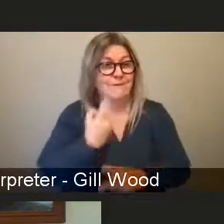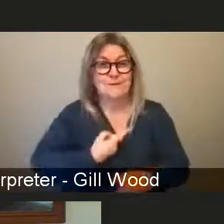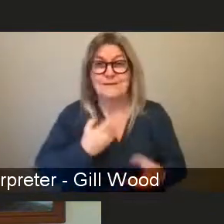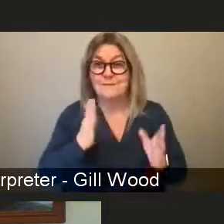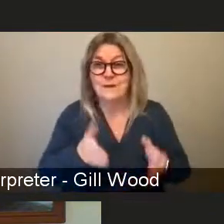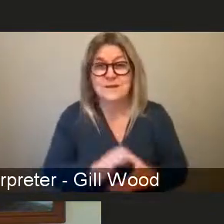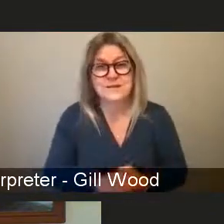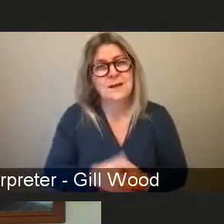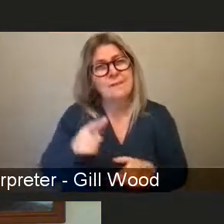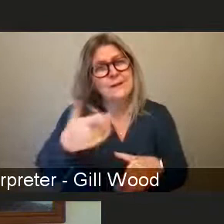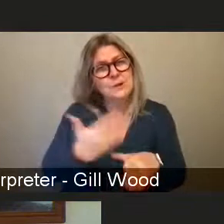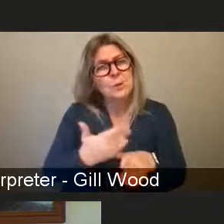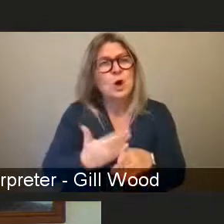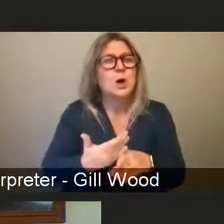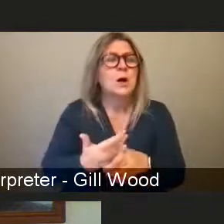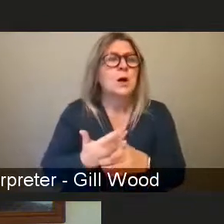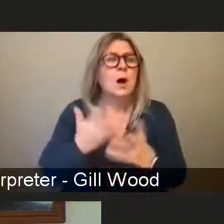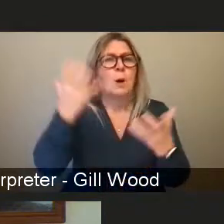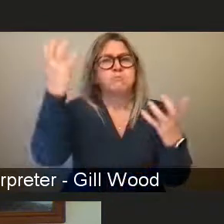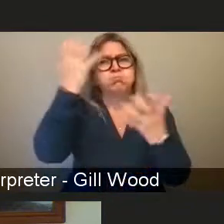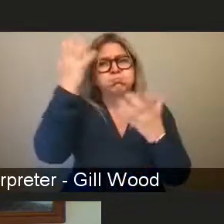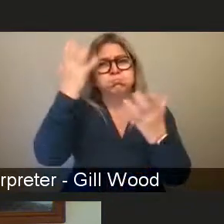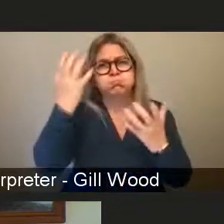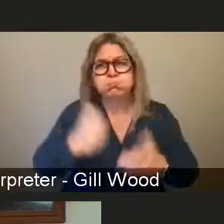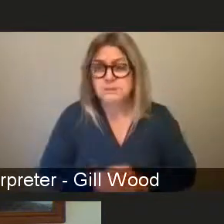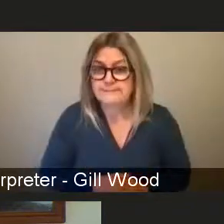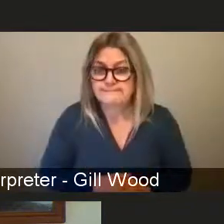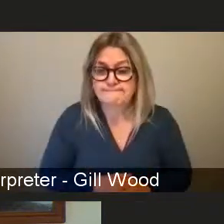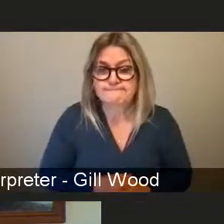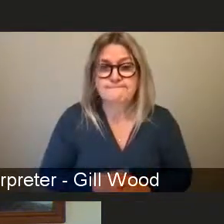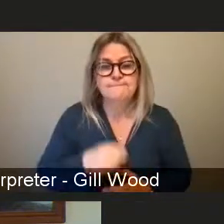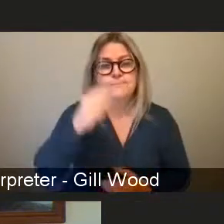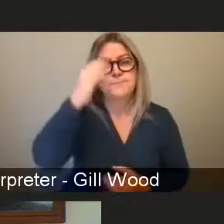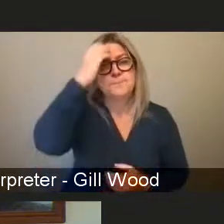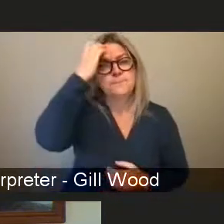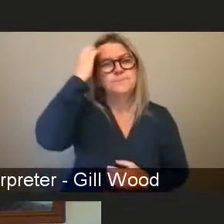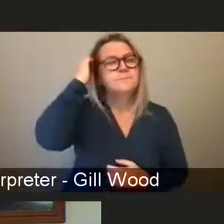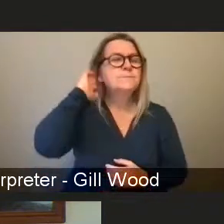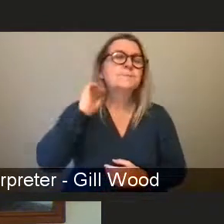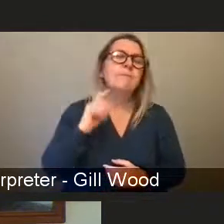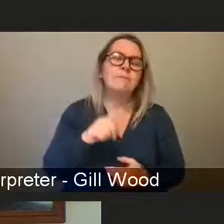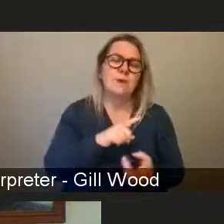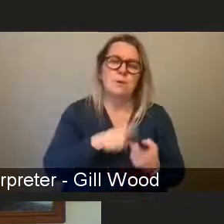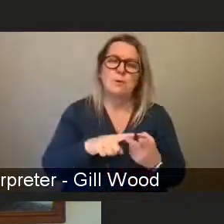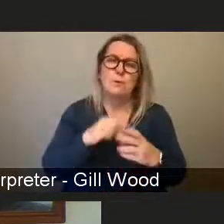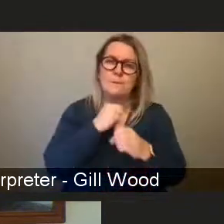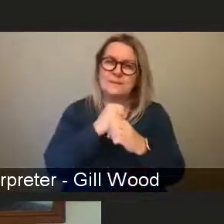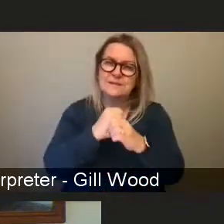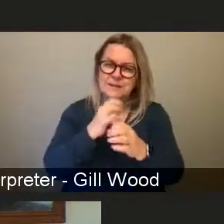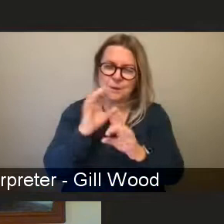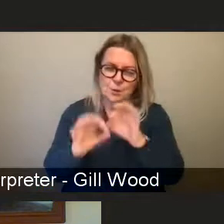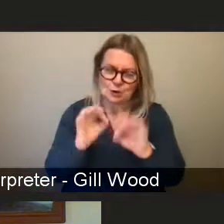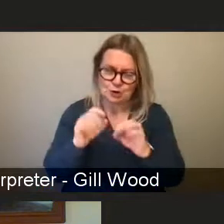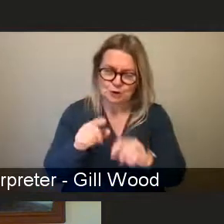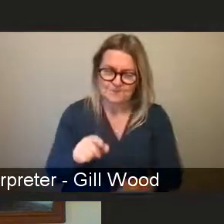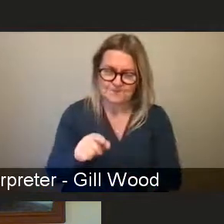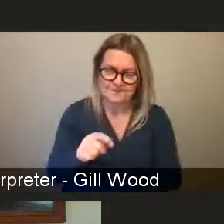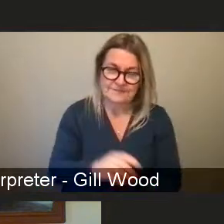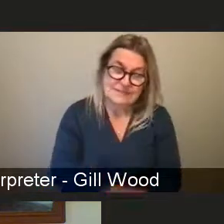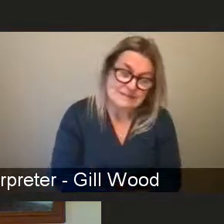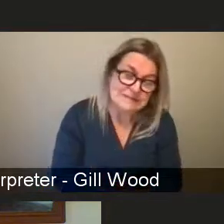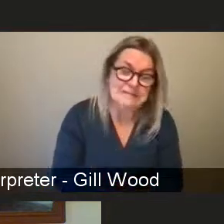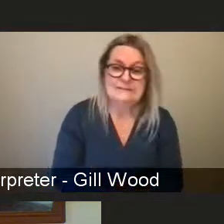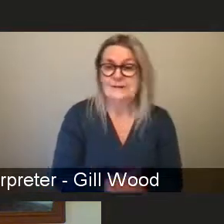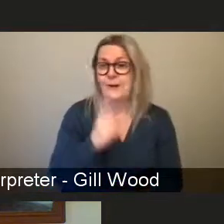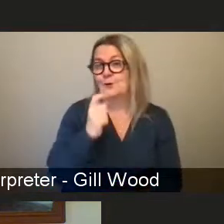you're doing this work all the time. In terms of the media question, I could spend all day